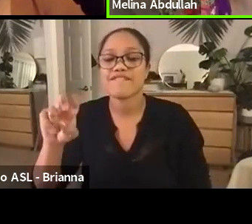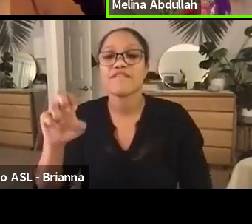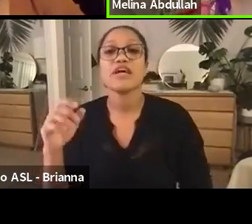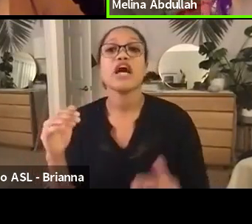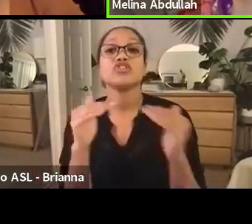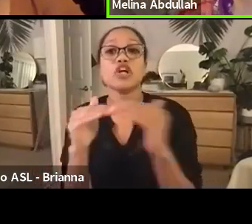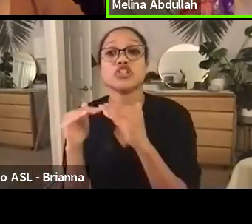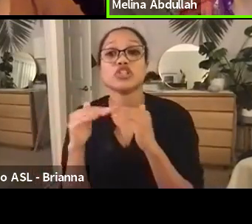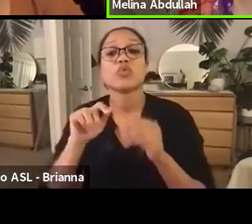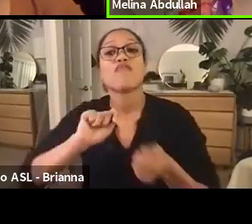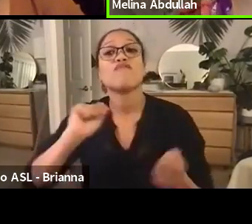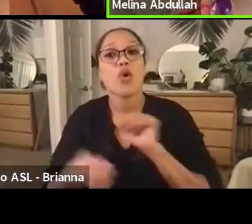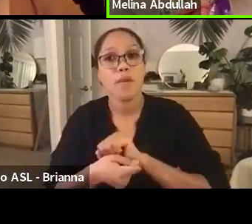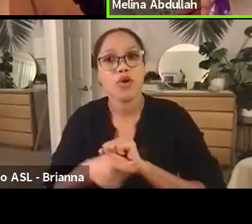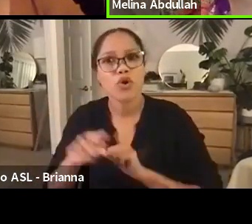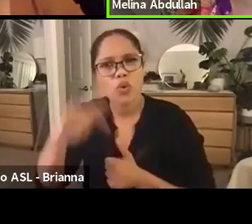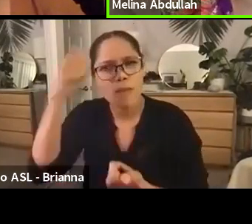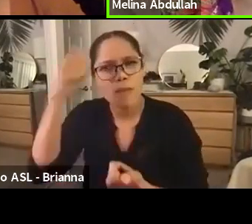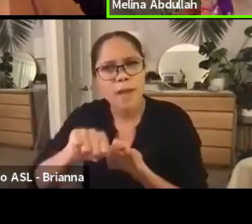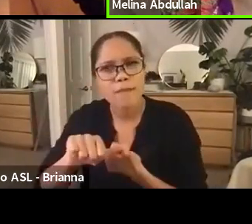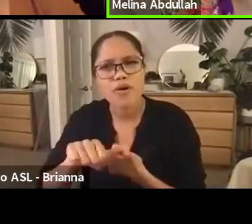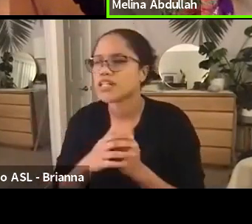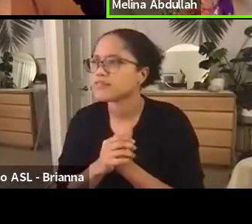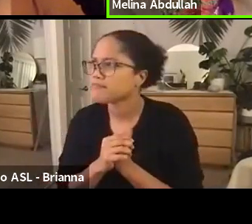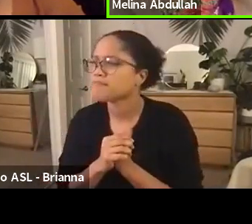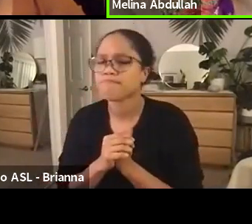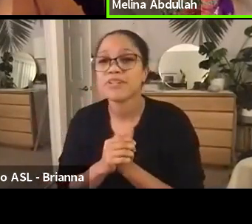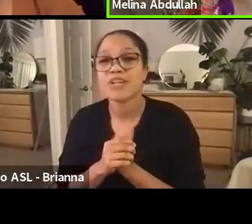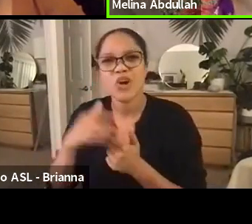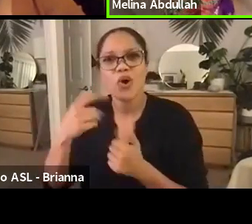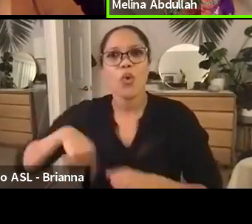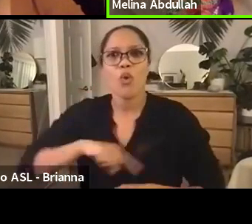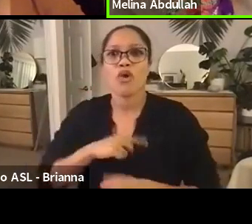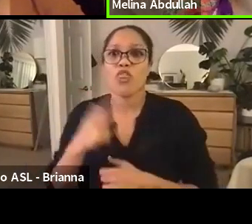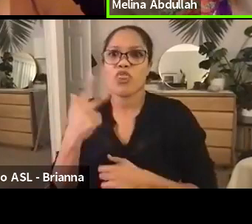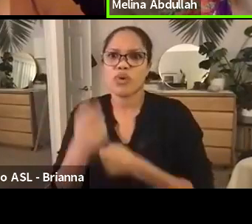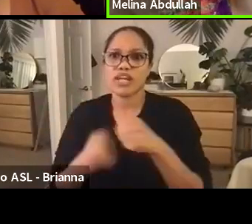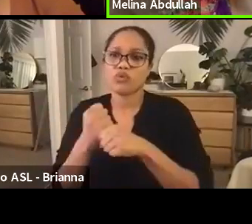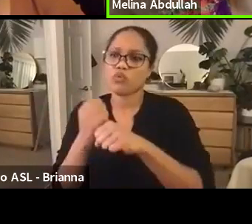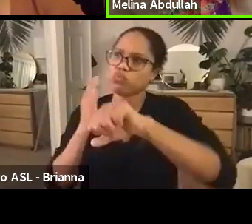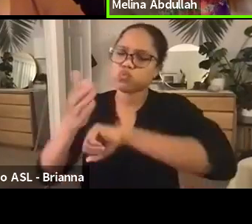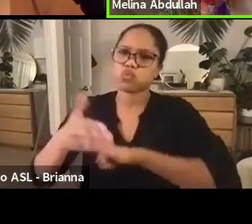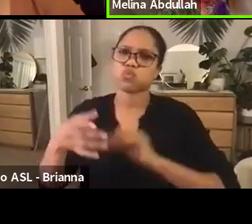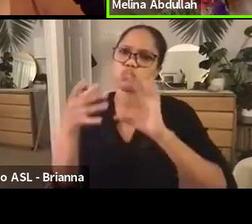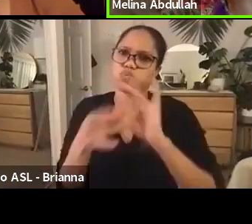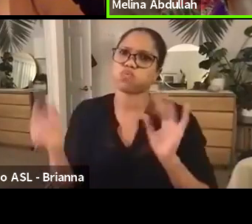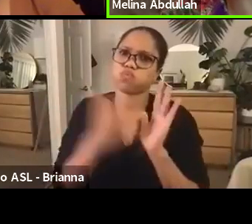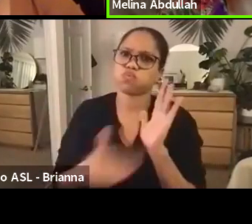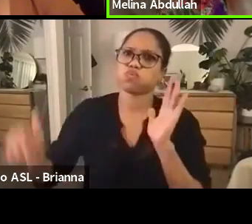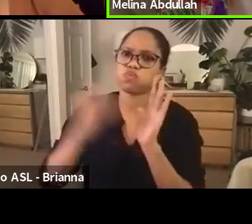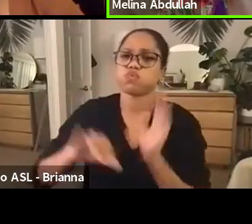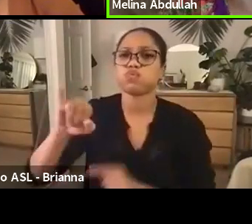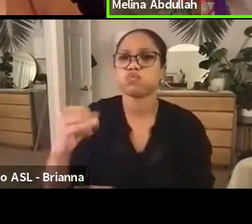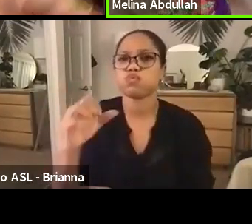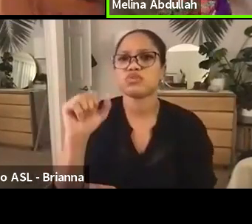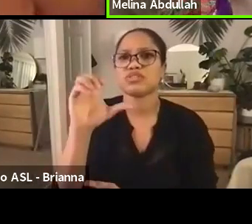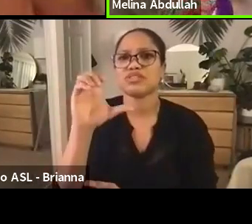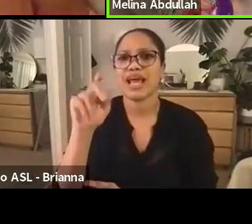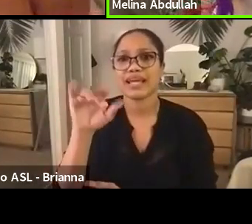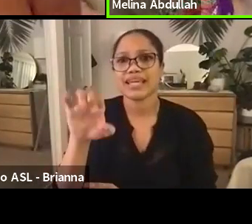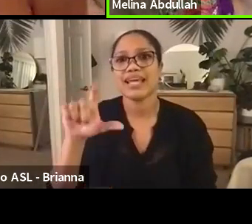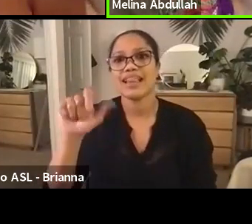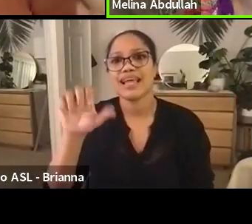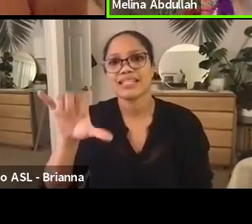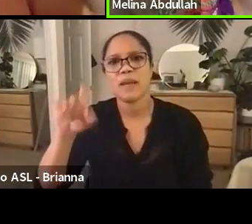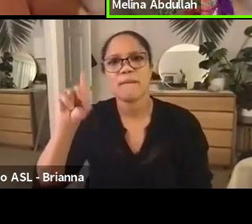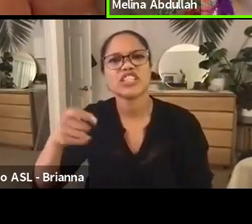that after more than three years of saying Jackie Lacey must go, we got her out of office. And I want to cuss,